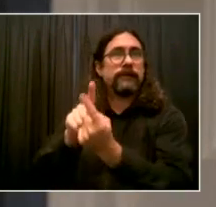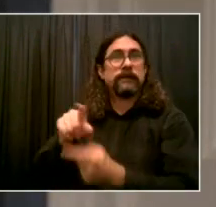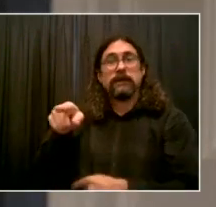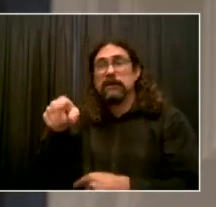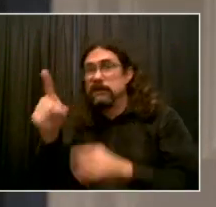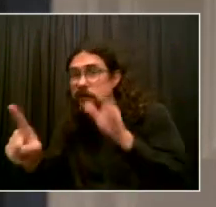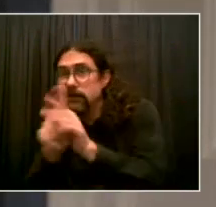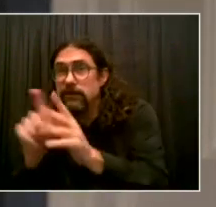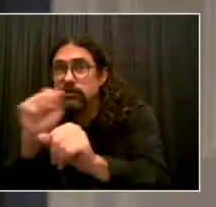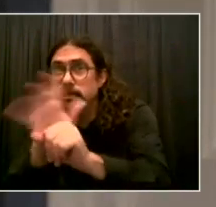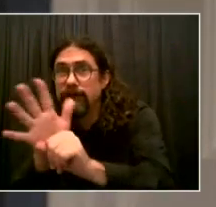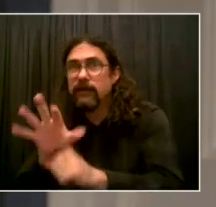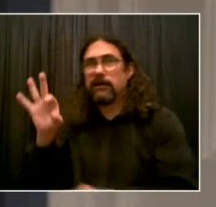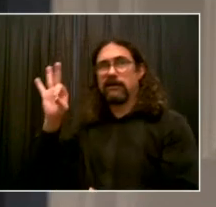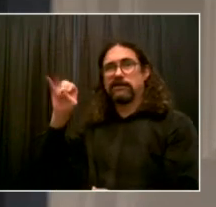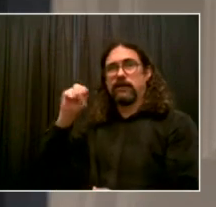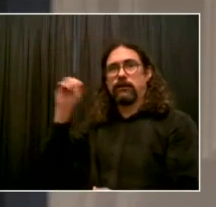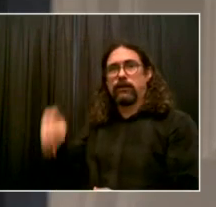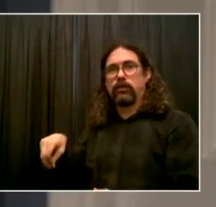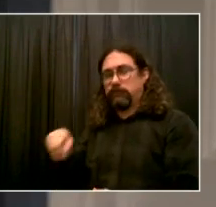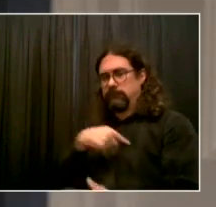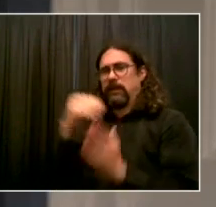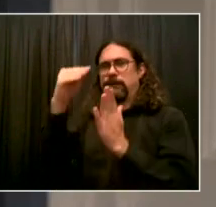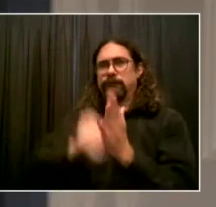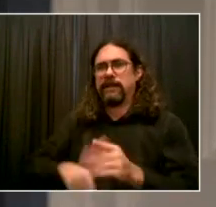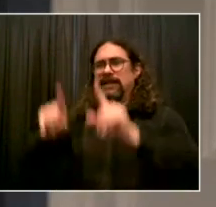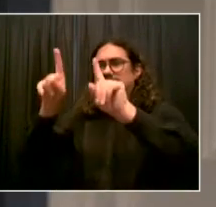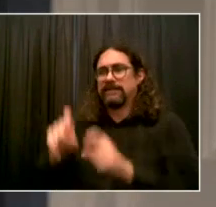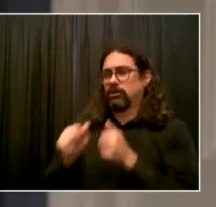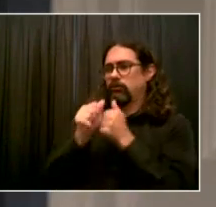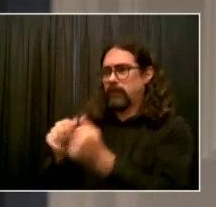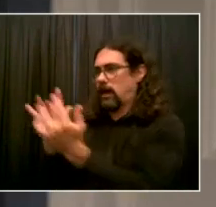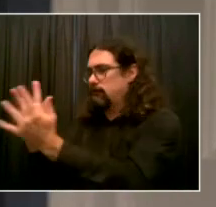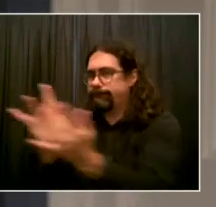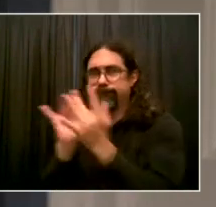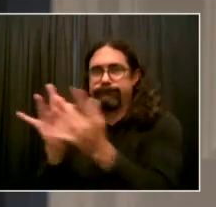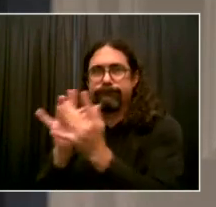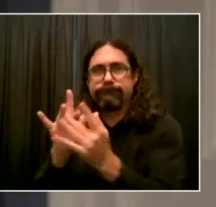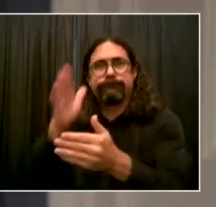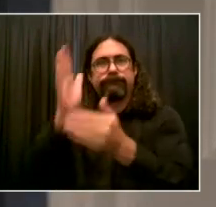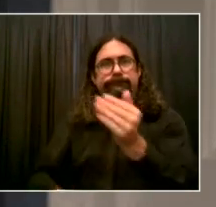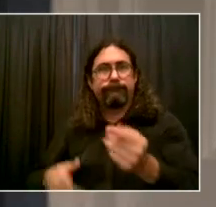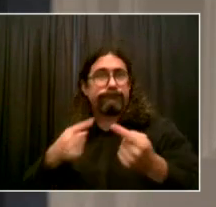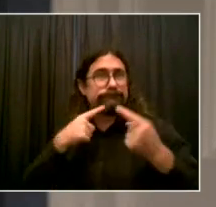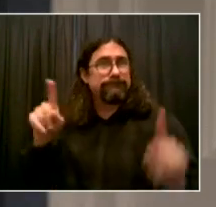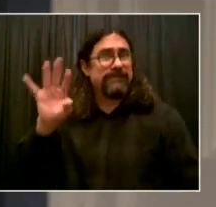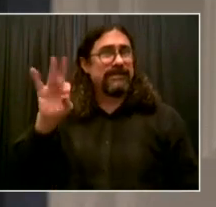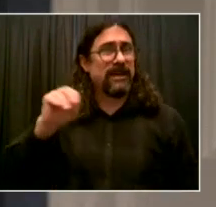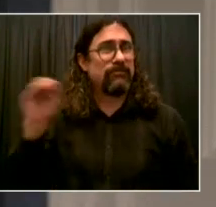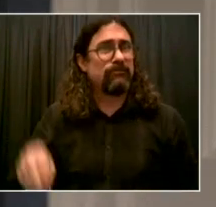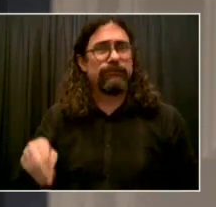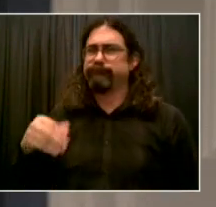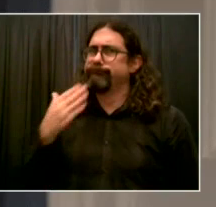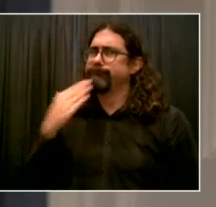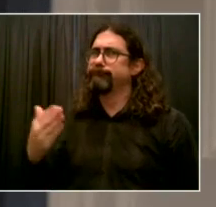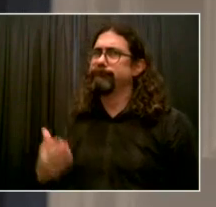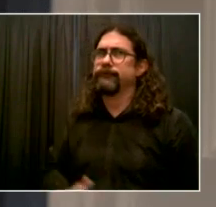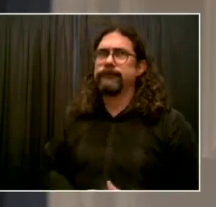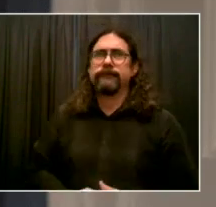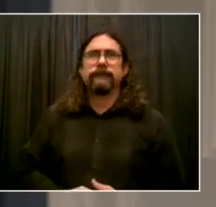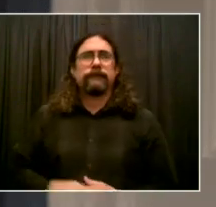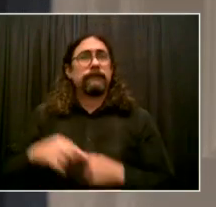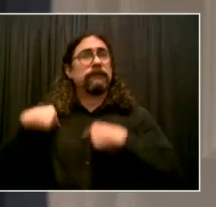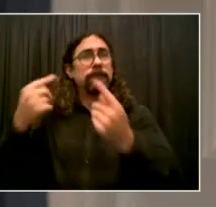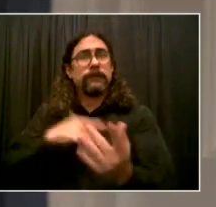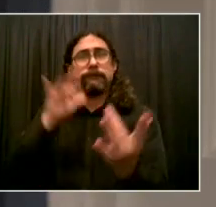started in June of 2020. Furthermore, they've been able to identify more than 1 million close contacts or New Yorkers with a